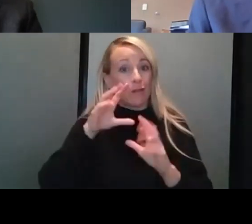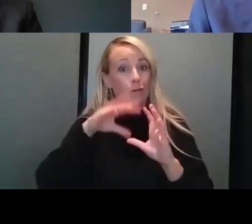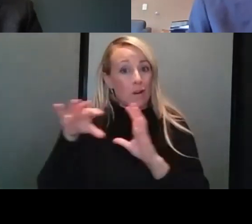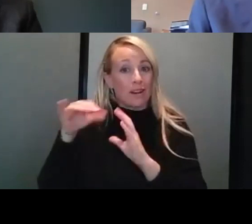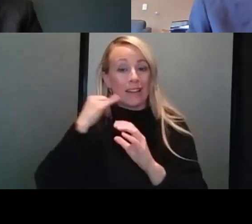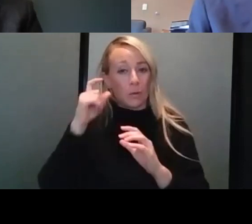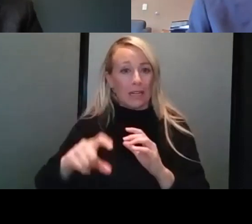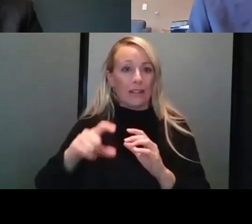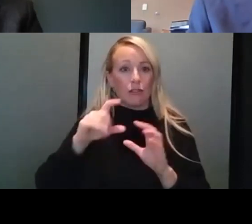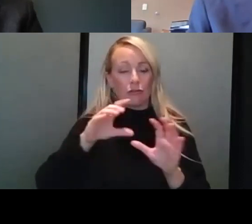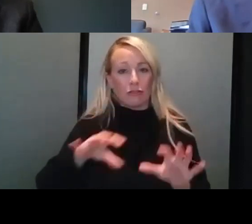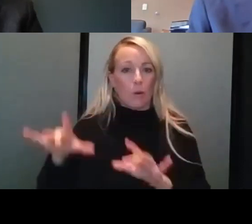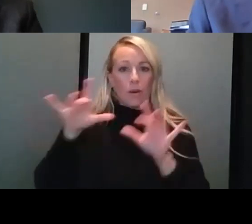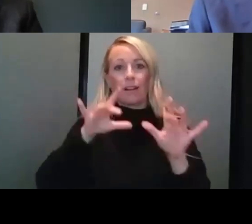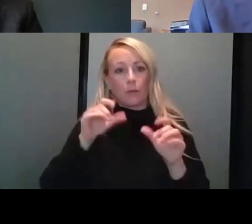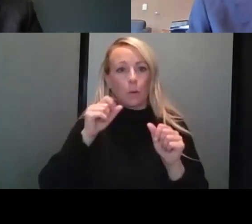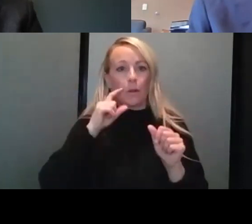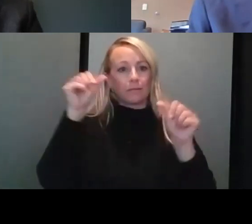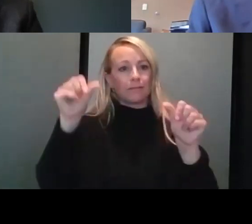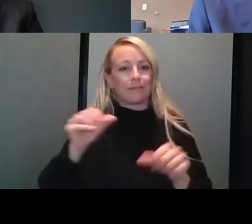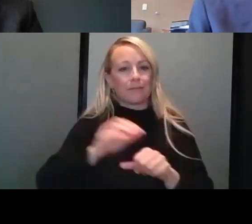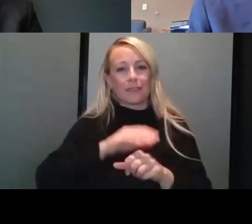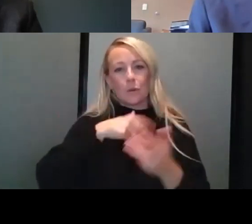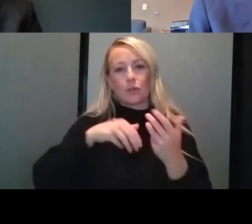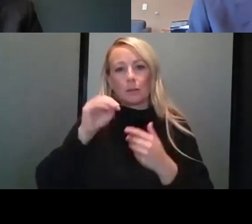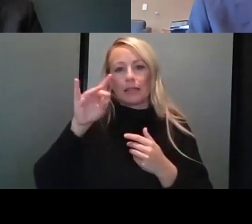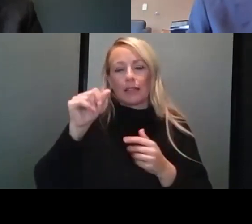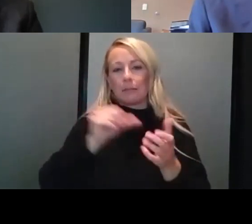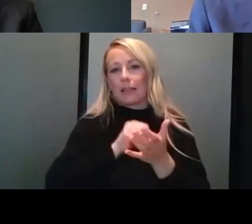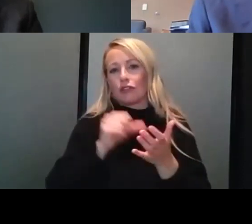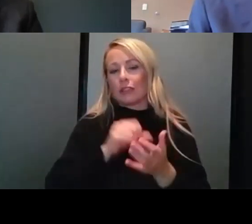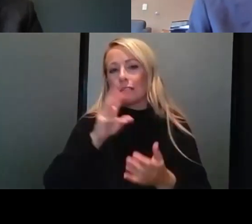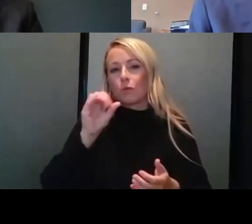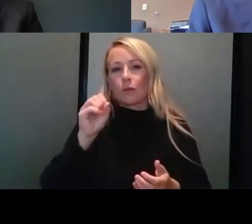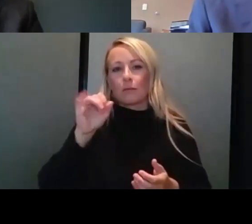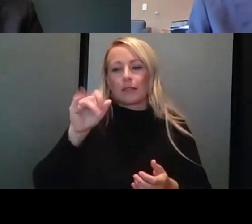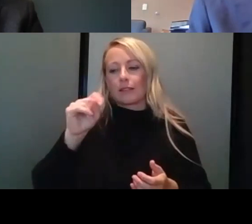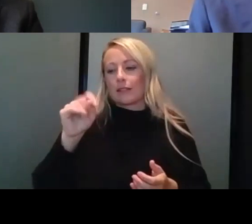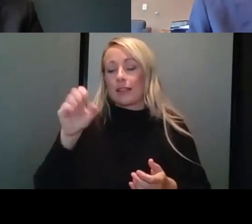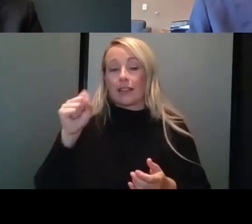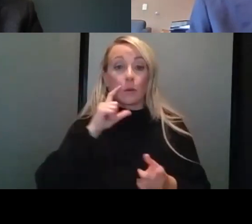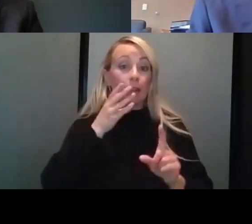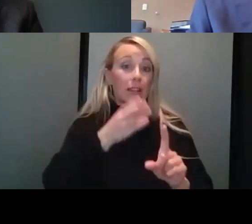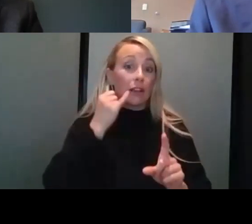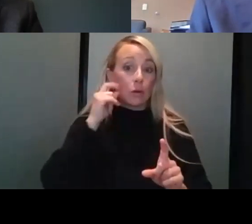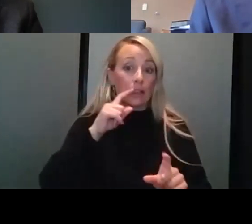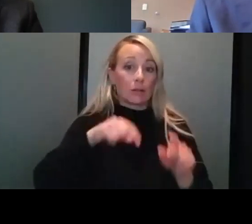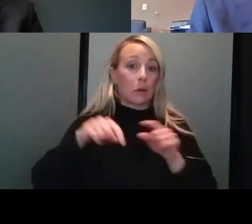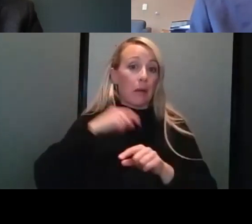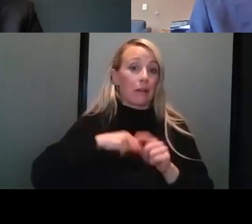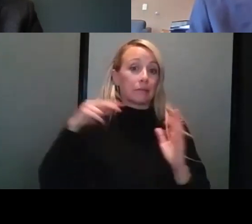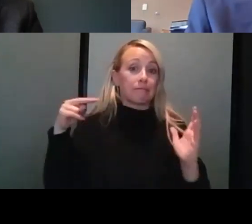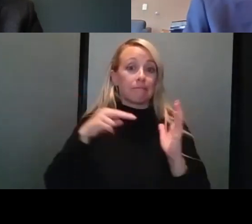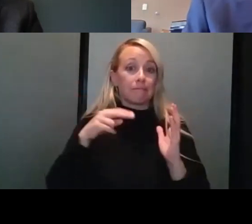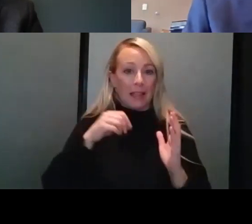recording, please let us know. We will be posting it on our social media pages and websites. Uh, so it will be there if you should need anything later on. And we